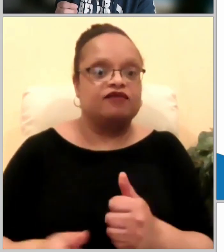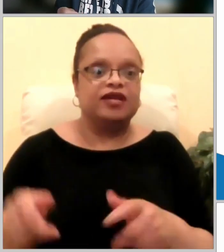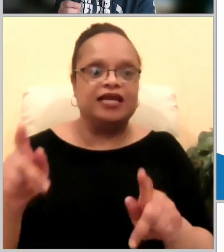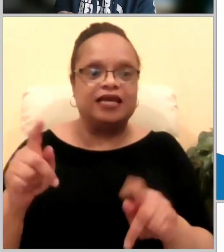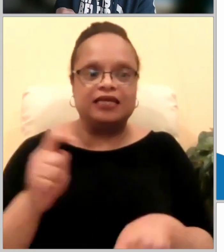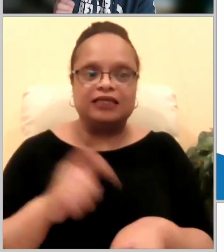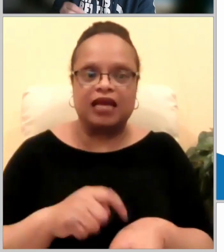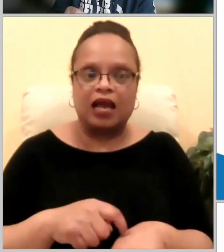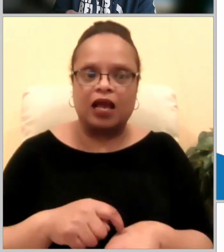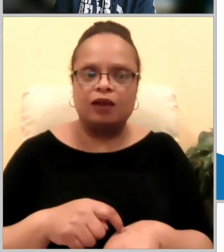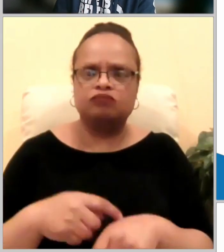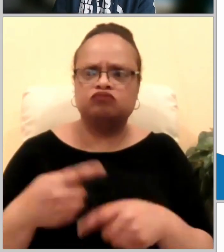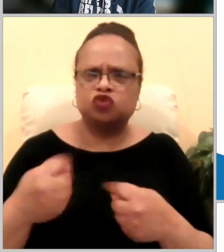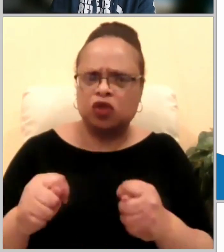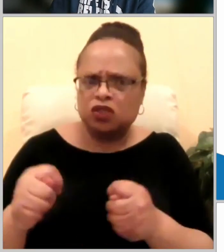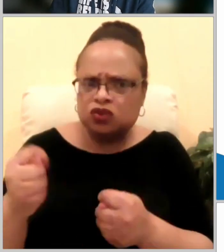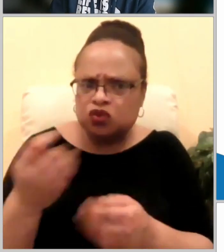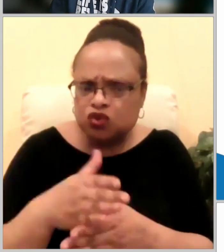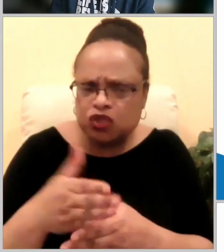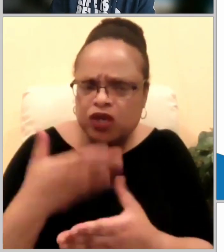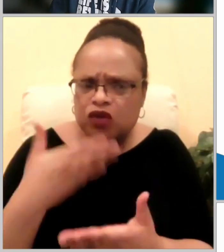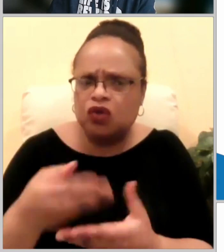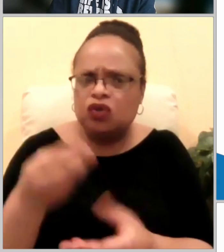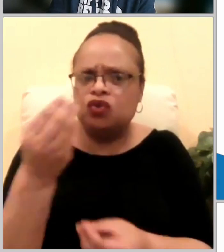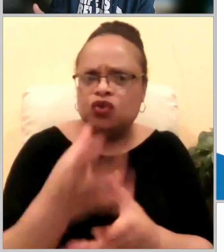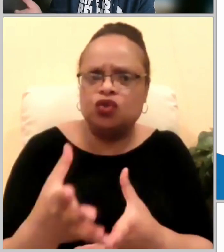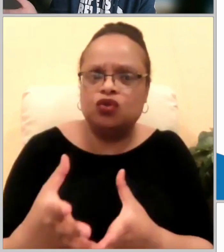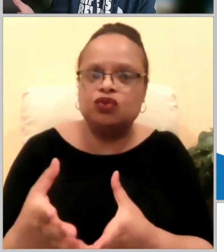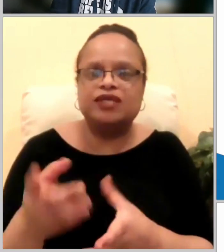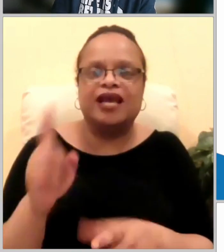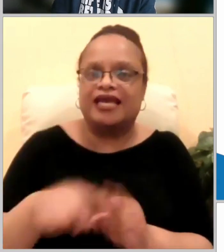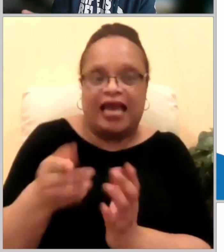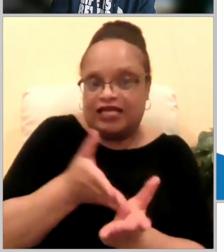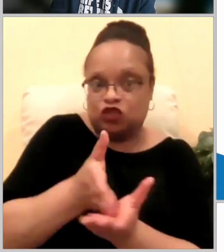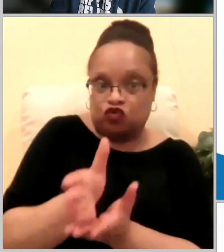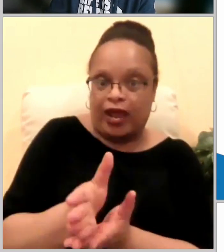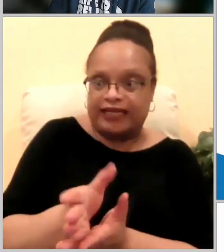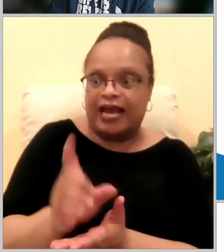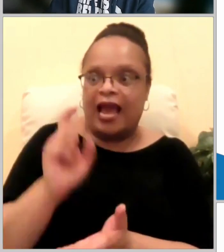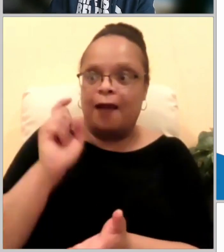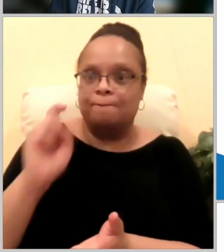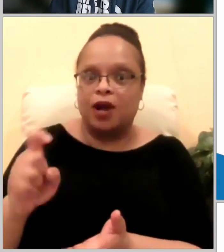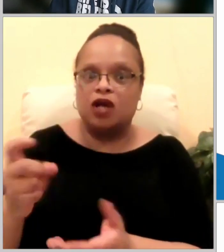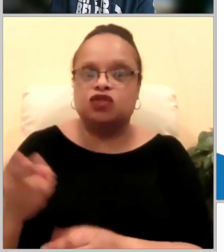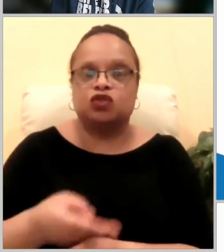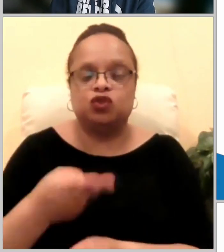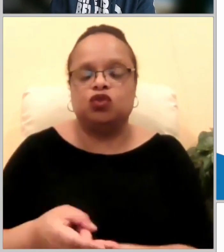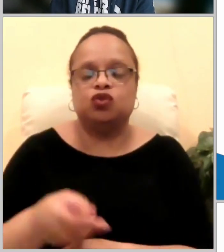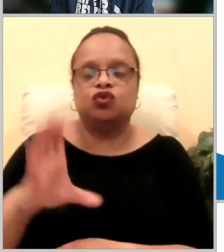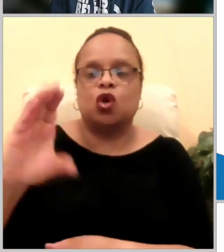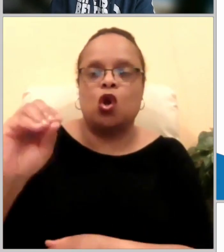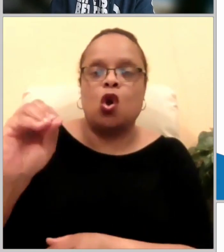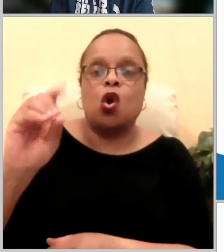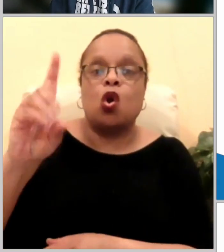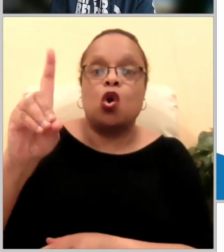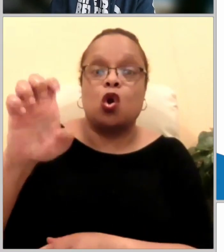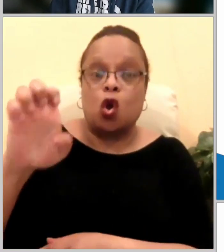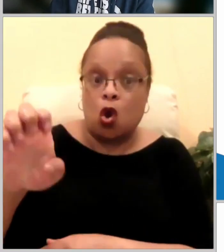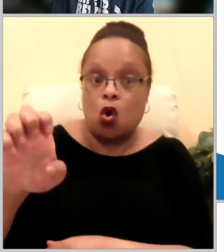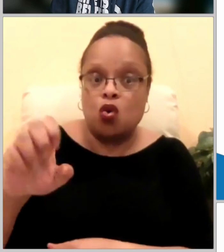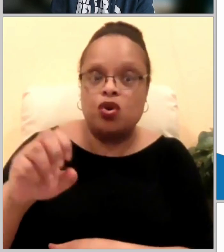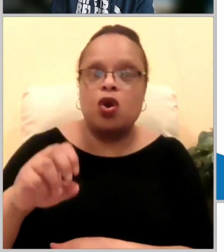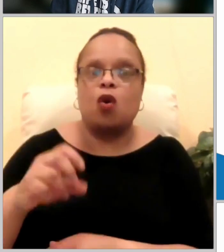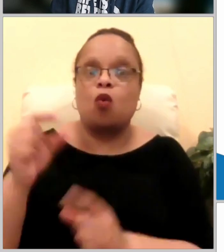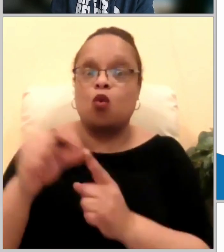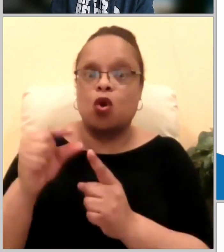words to disguise the work that they were doing because maybe you know or don't know that china scans and censors every